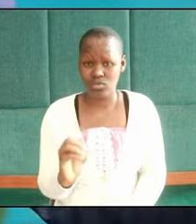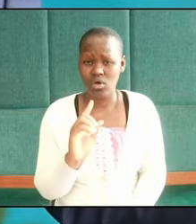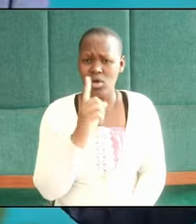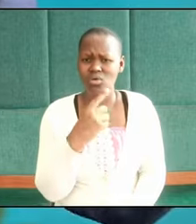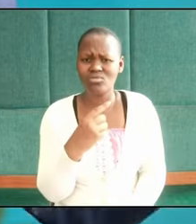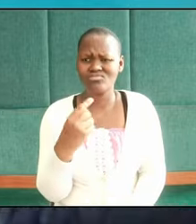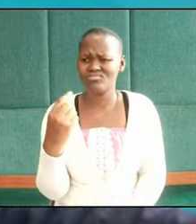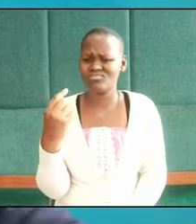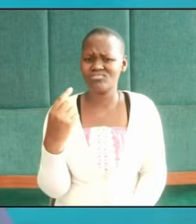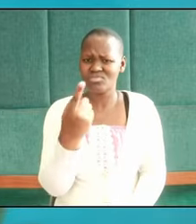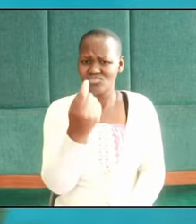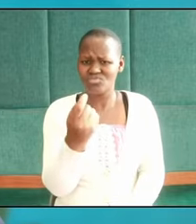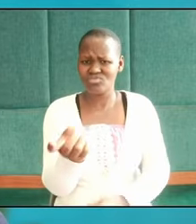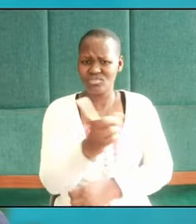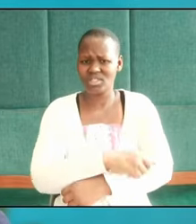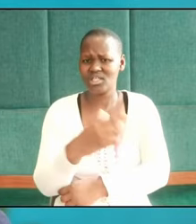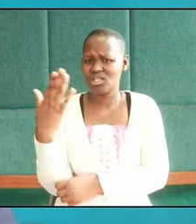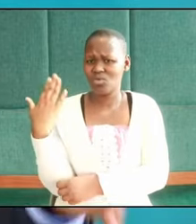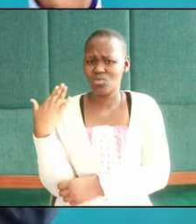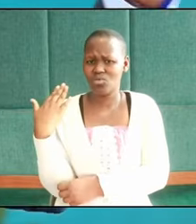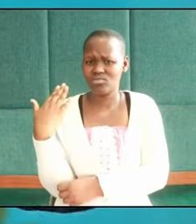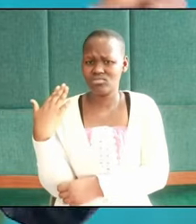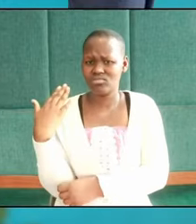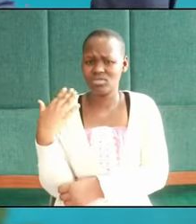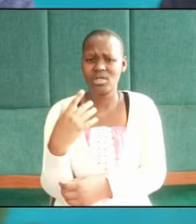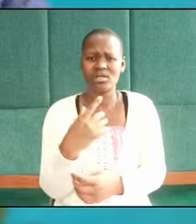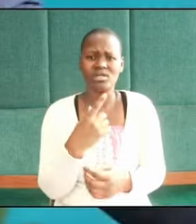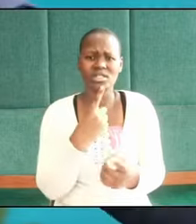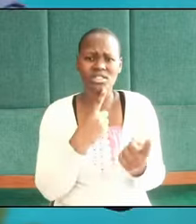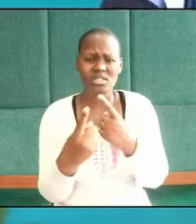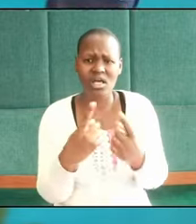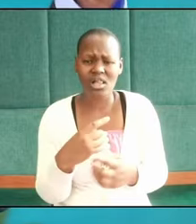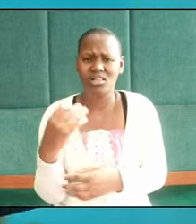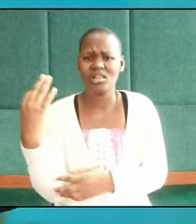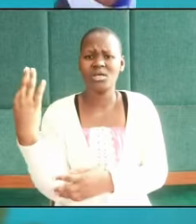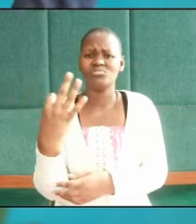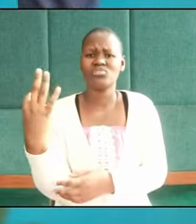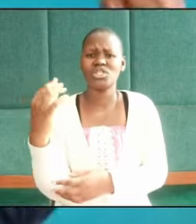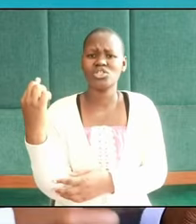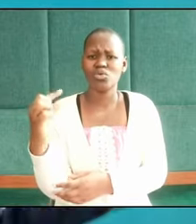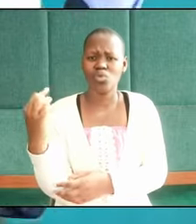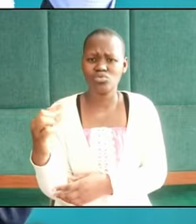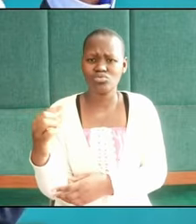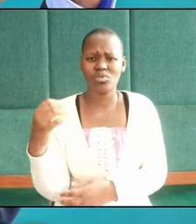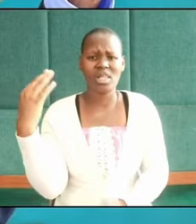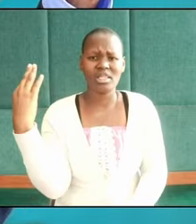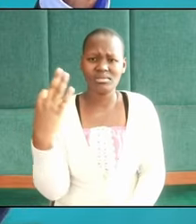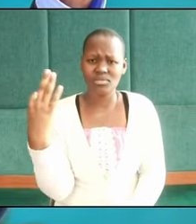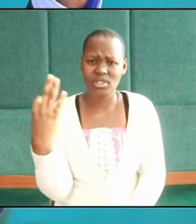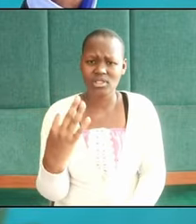days ago could tell or even preach the gospel, preach